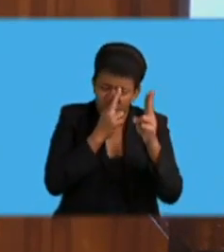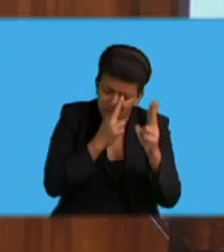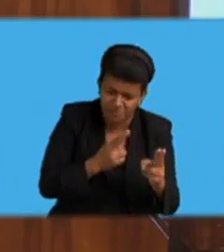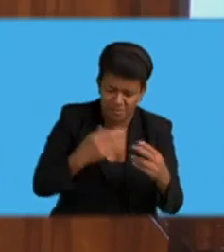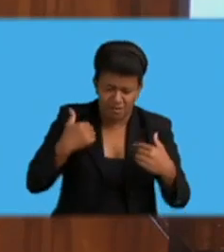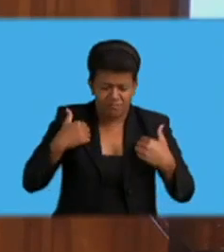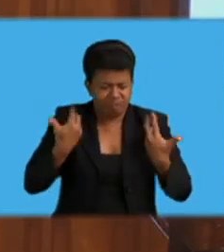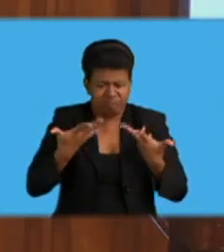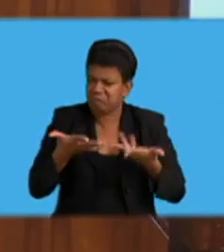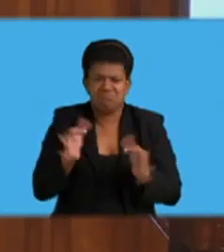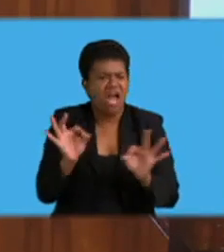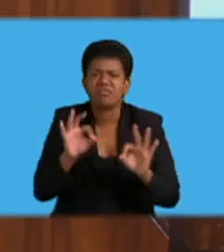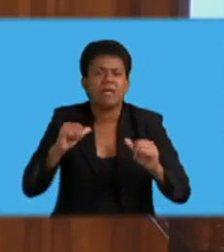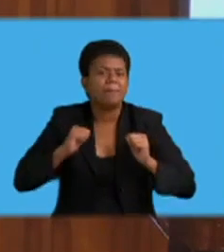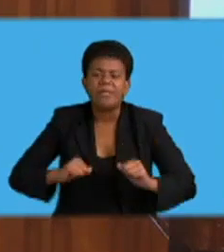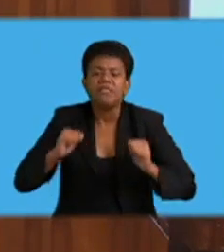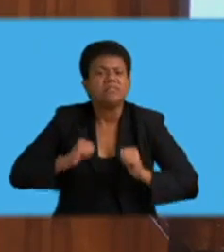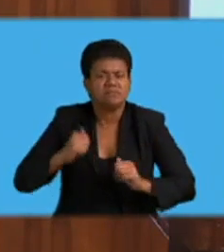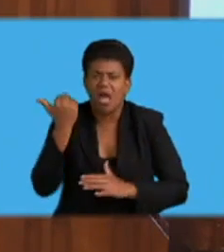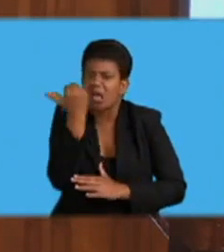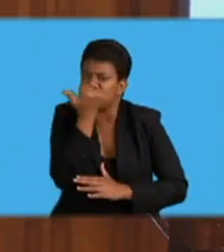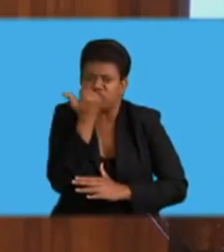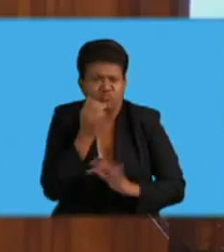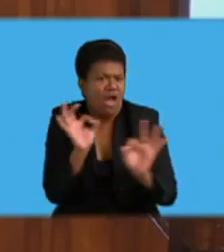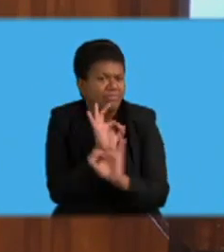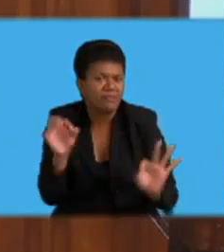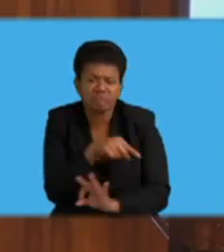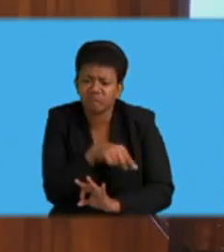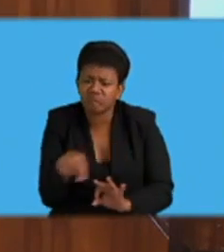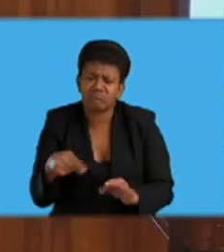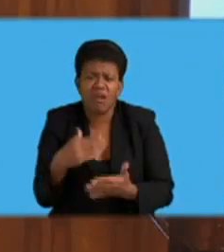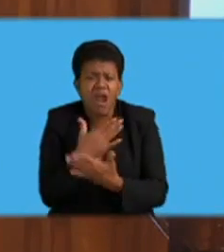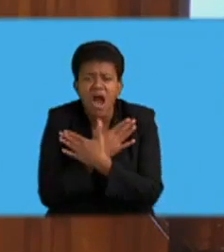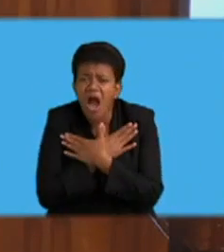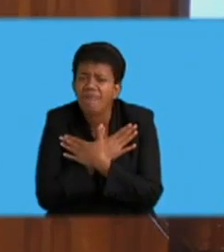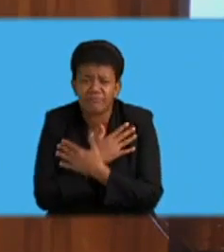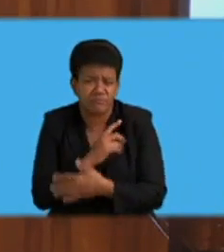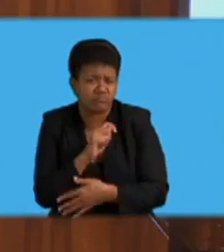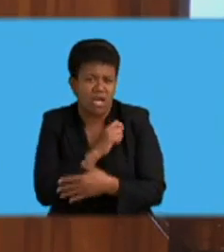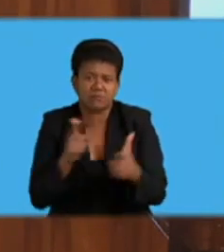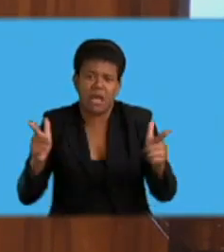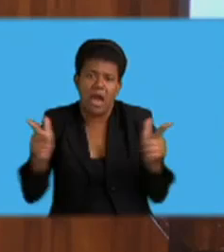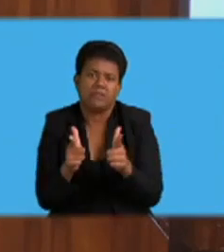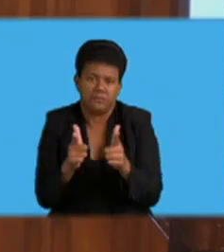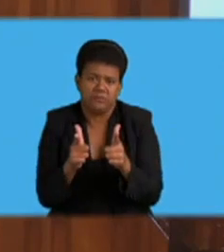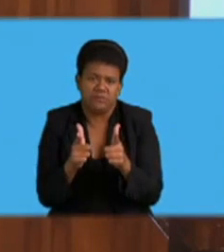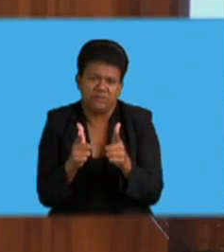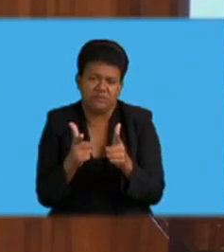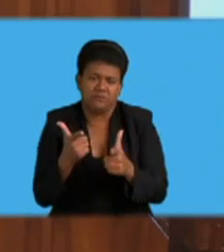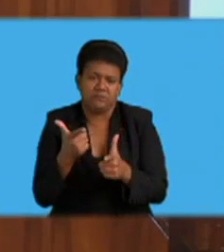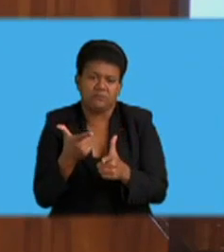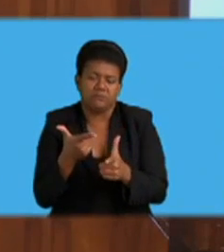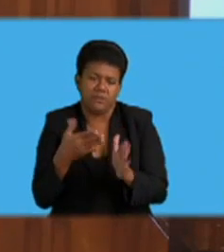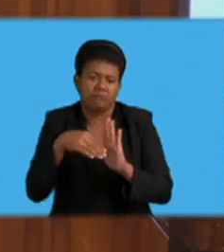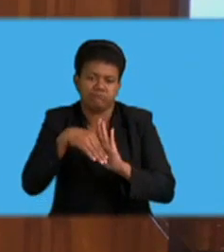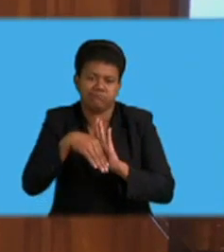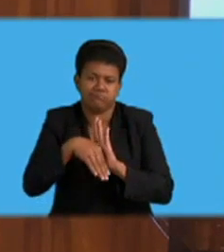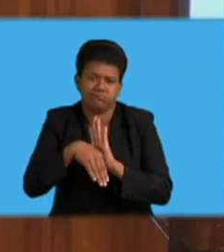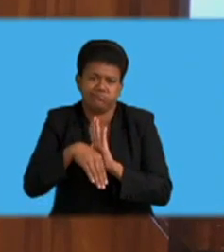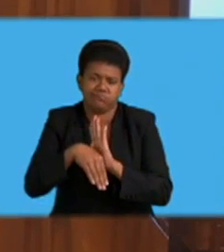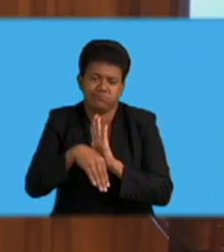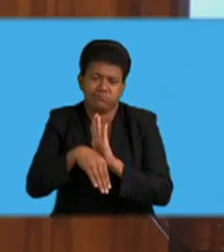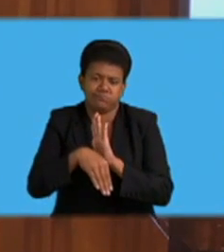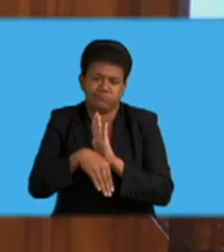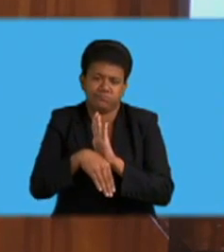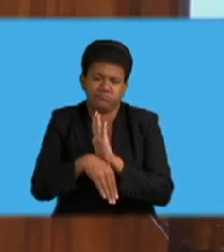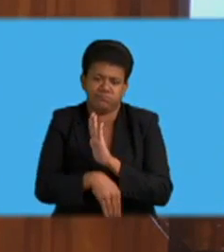the practices of love, trust, and respect. Barriers are broken, and taboos are